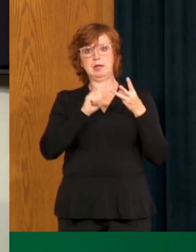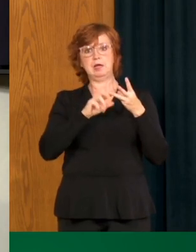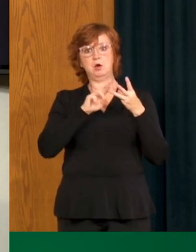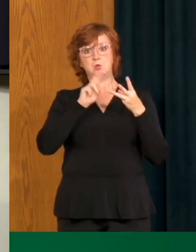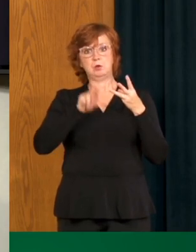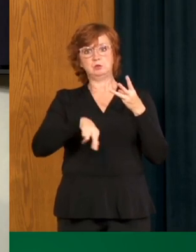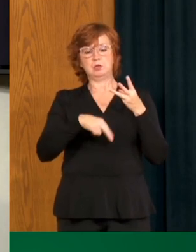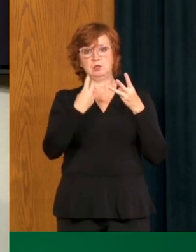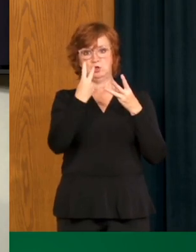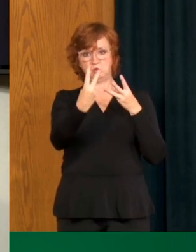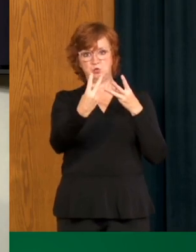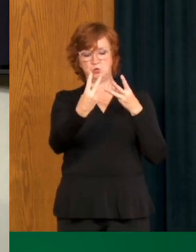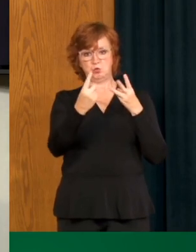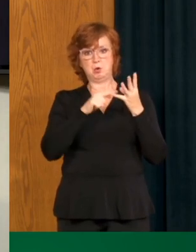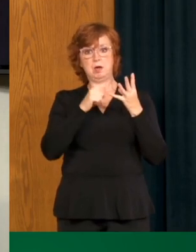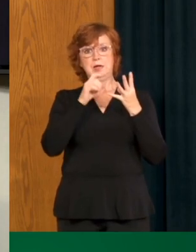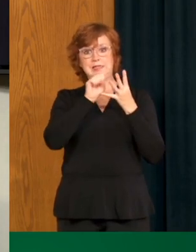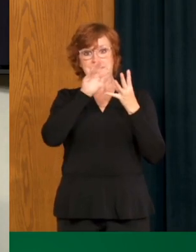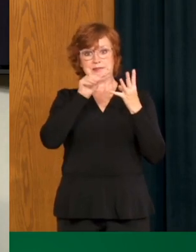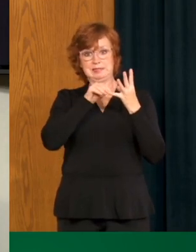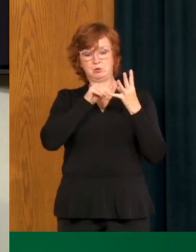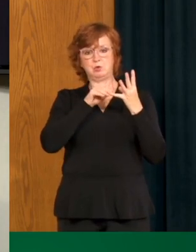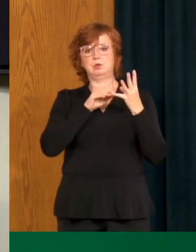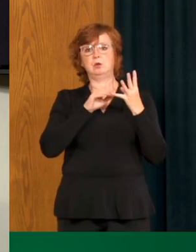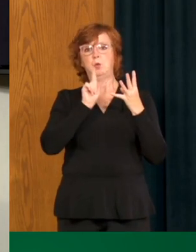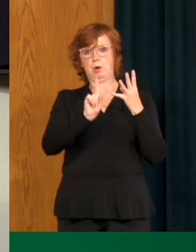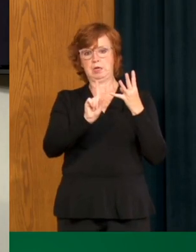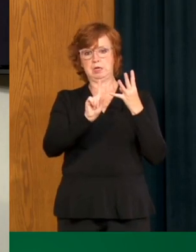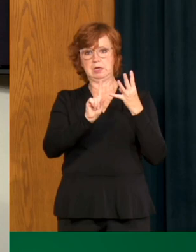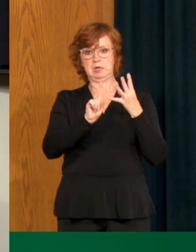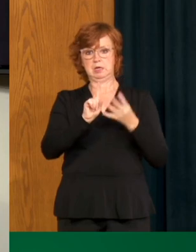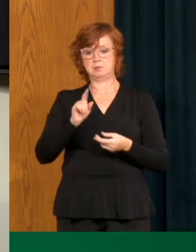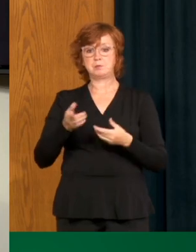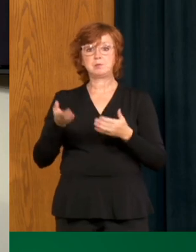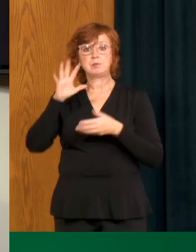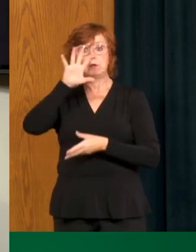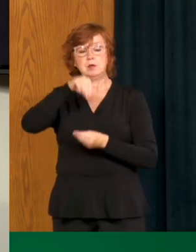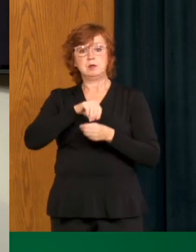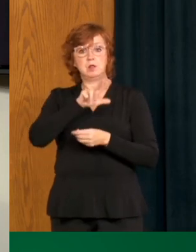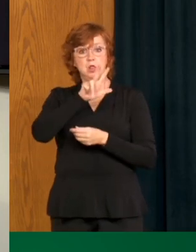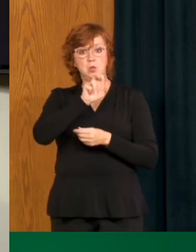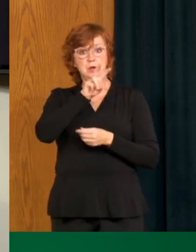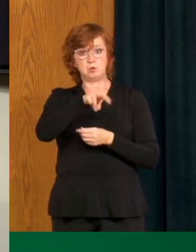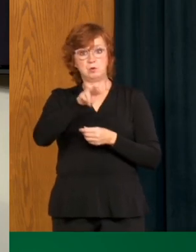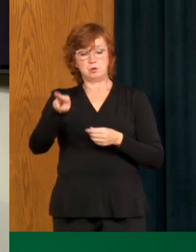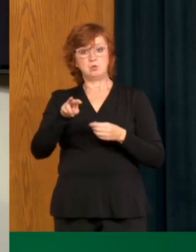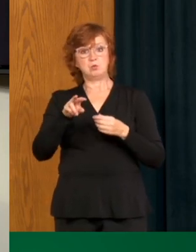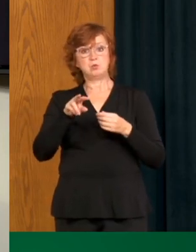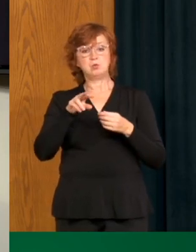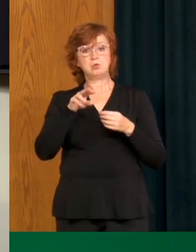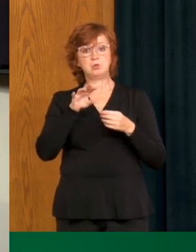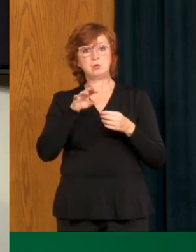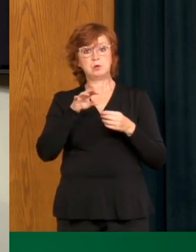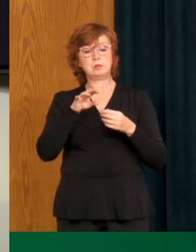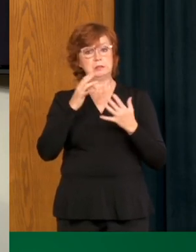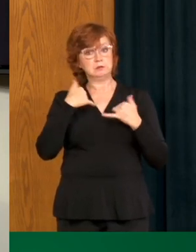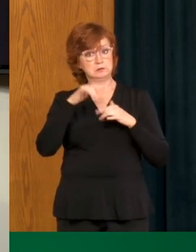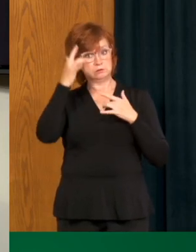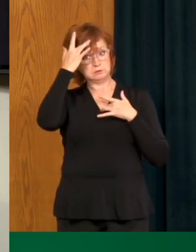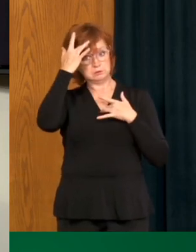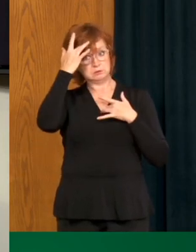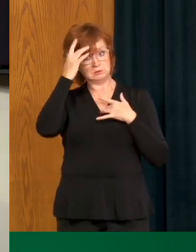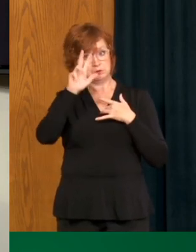and one in the central part of Saskatchewan. And 322 of the 1268 reported cases are considered active.